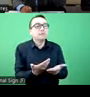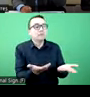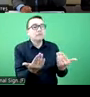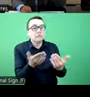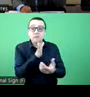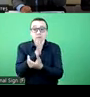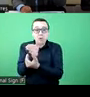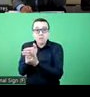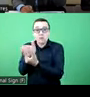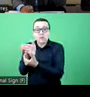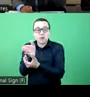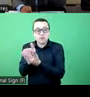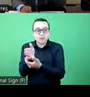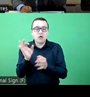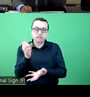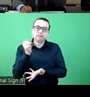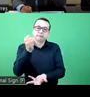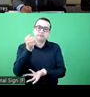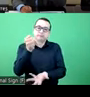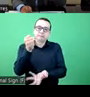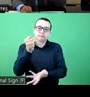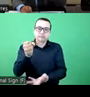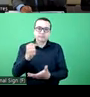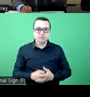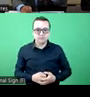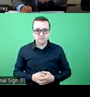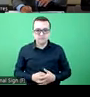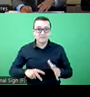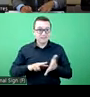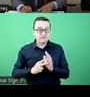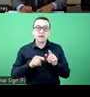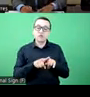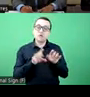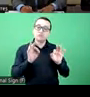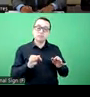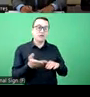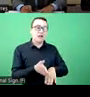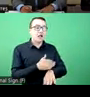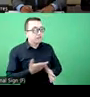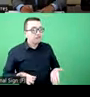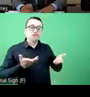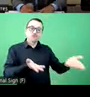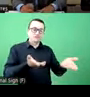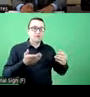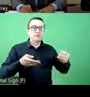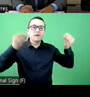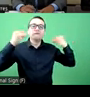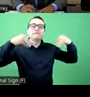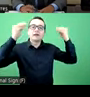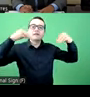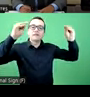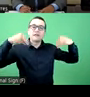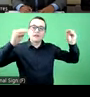again, the providers and suppliers are sellers of